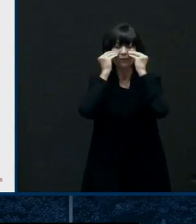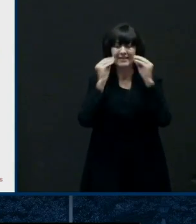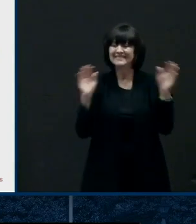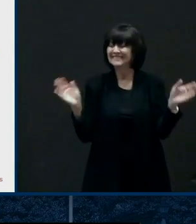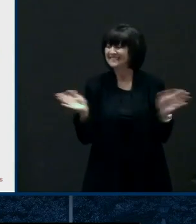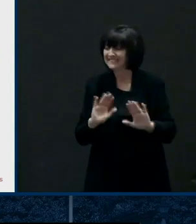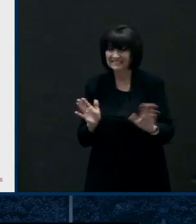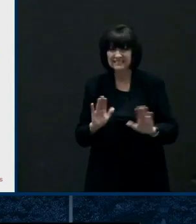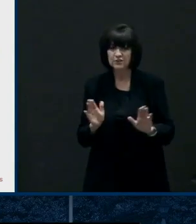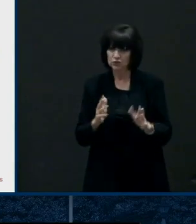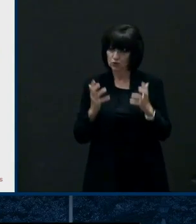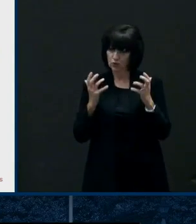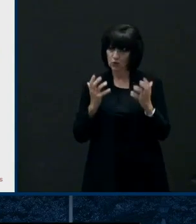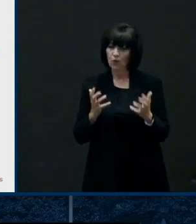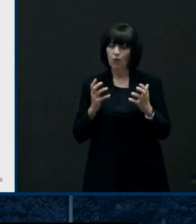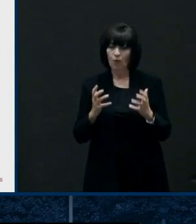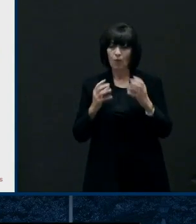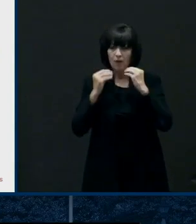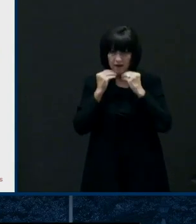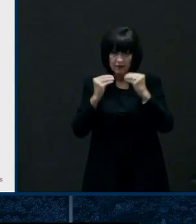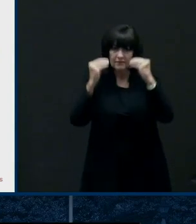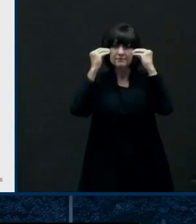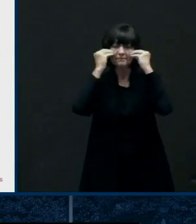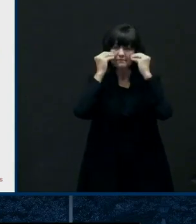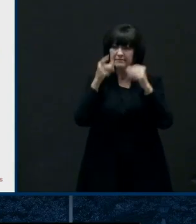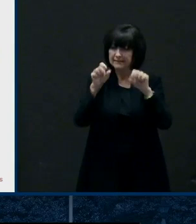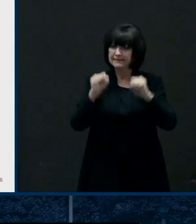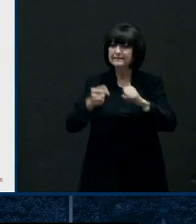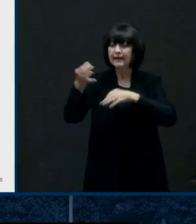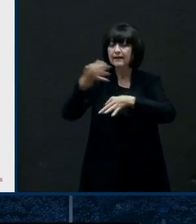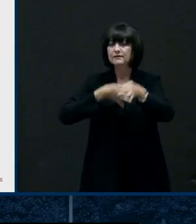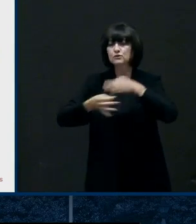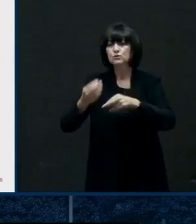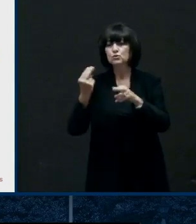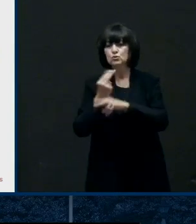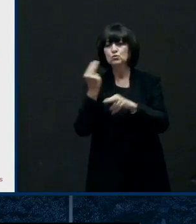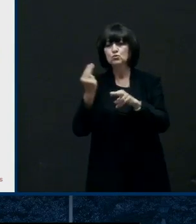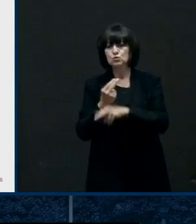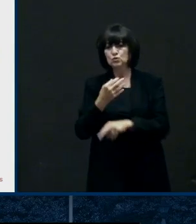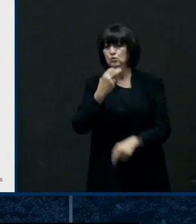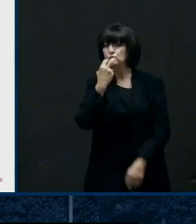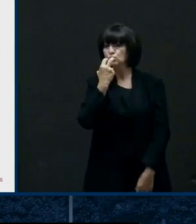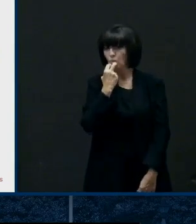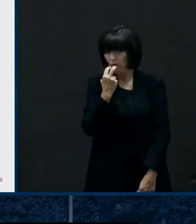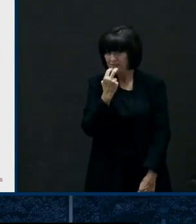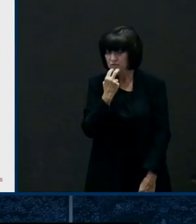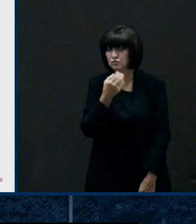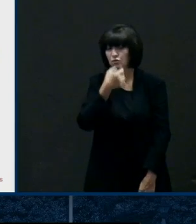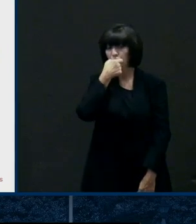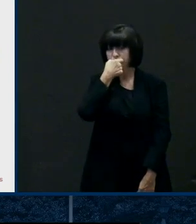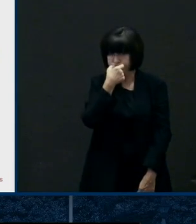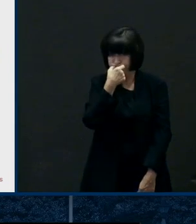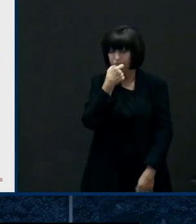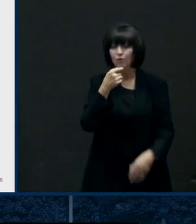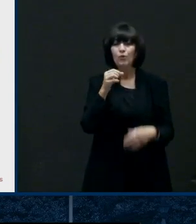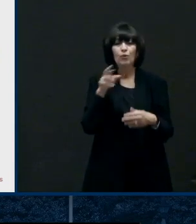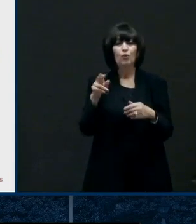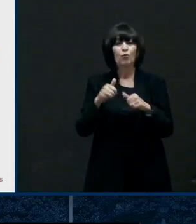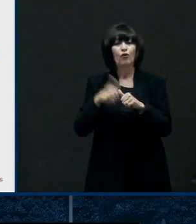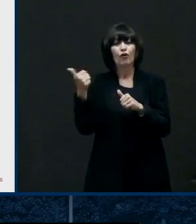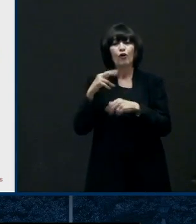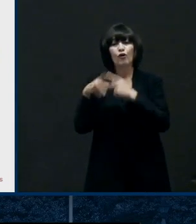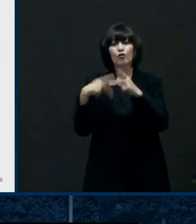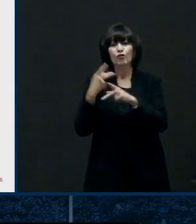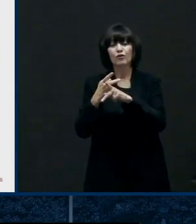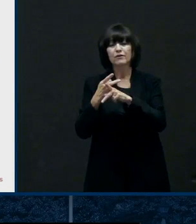on and use like an electric bullhorn um and electronic whistle um instead of um